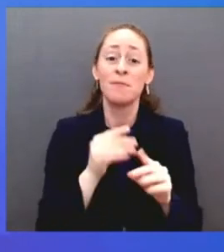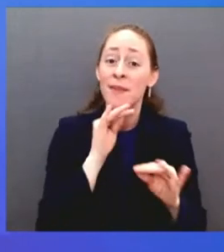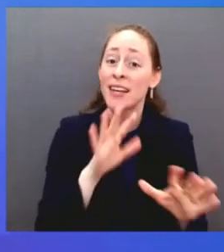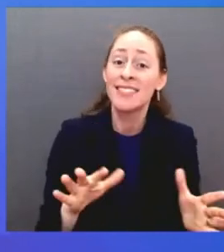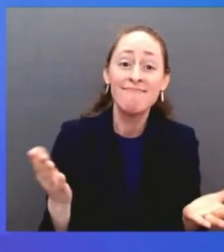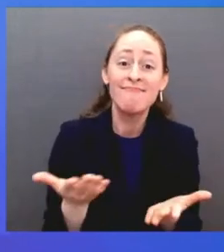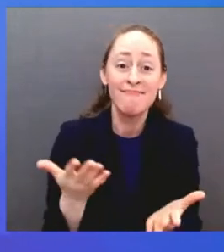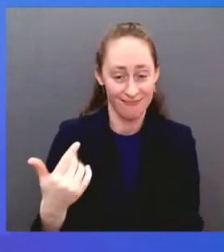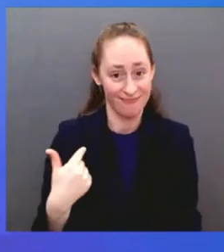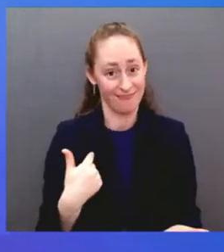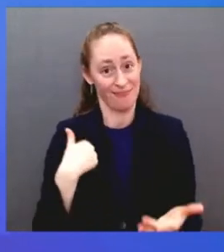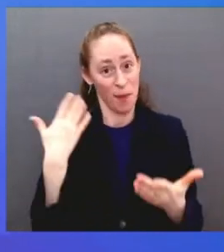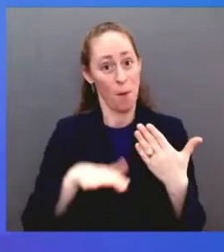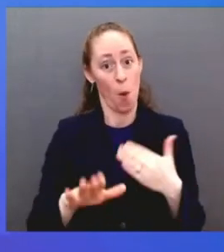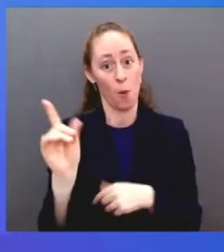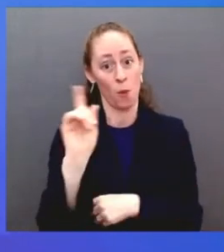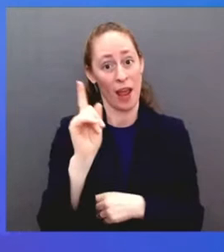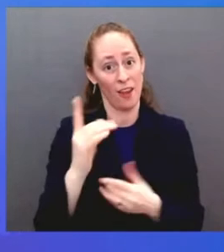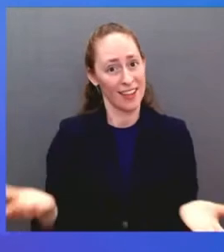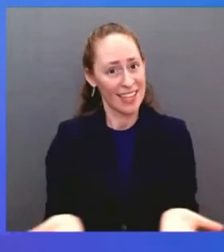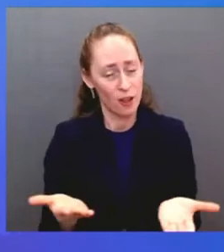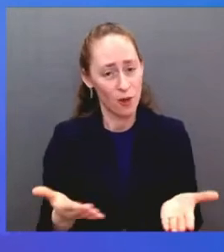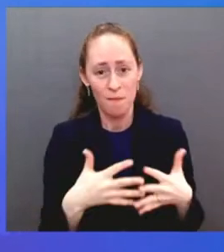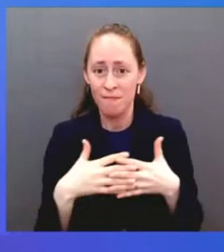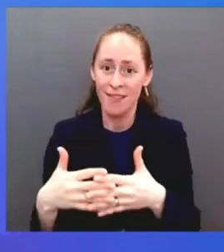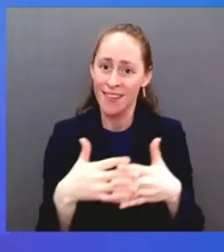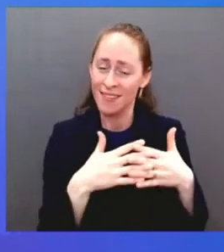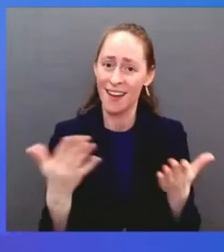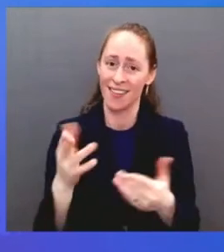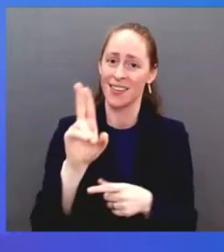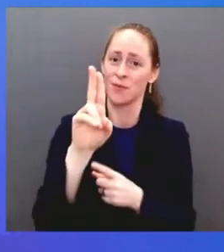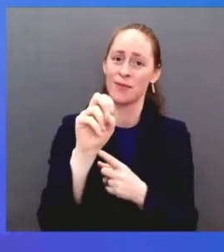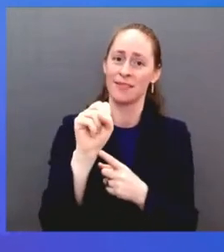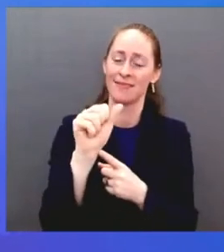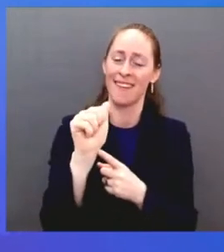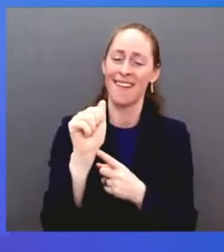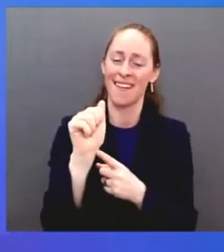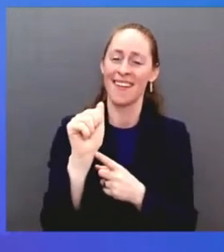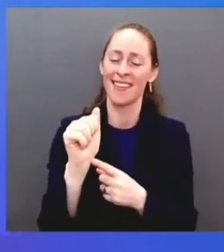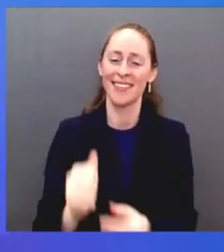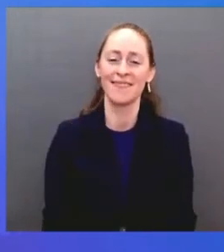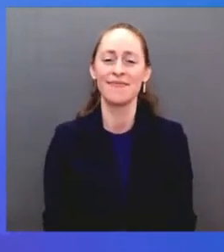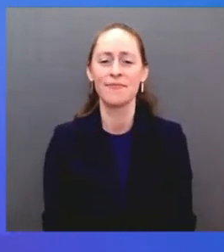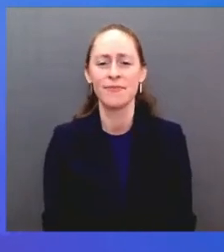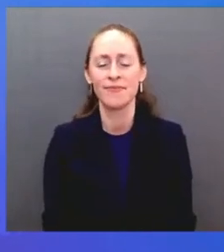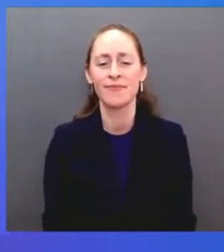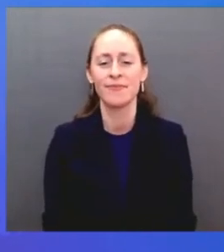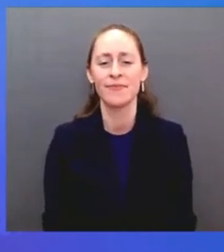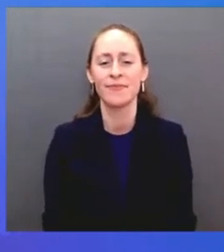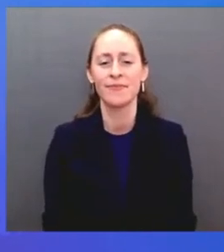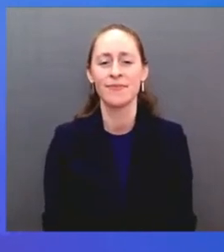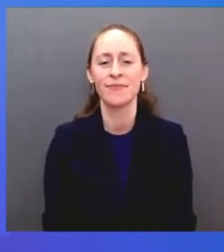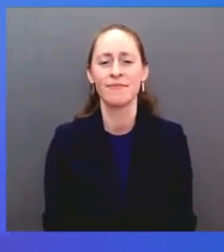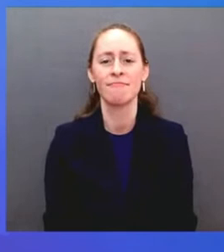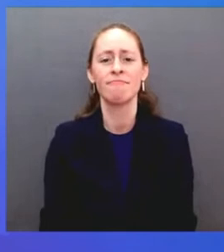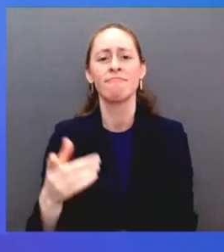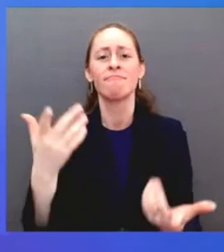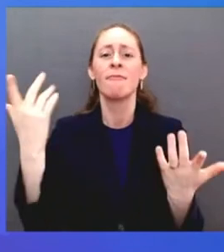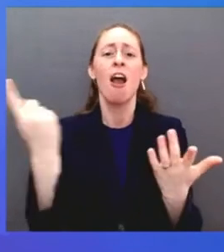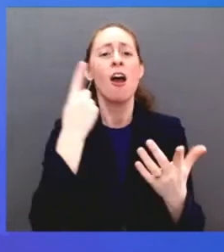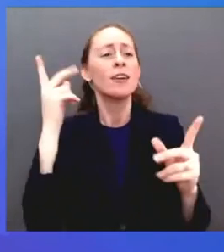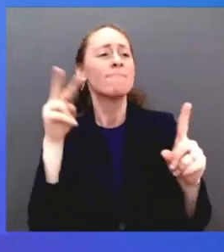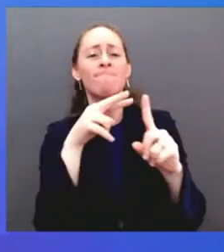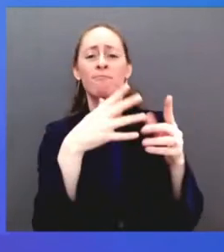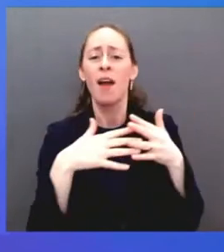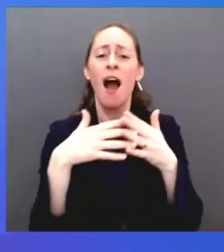of America is the greatest beacon of hope and democracy the world has ever known. I was also blessed